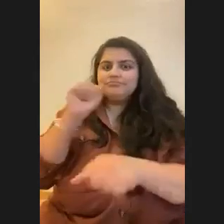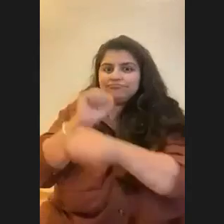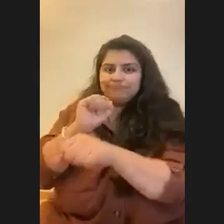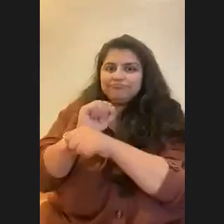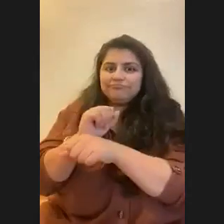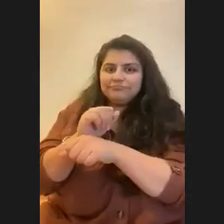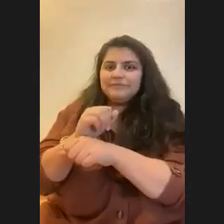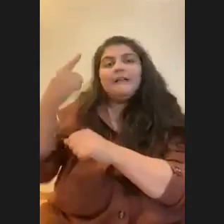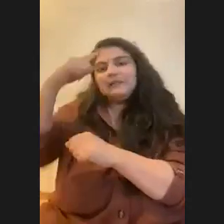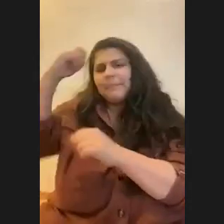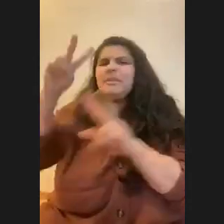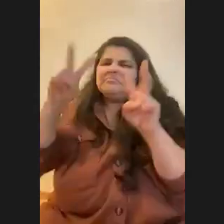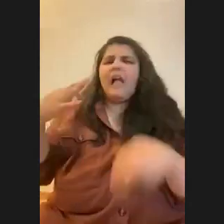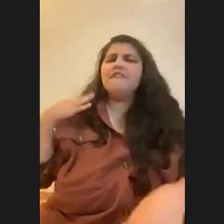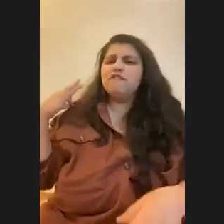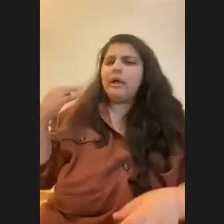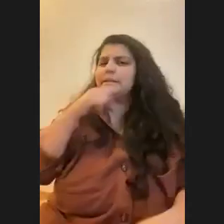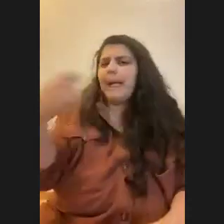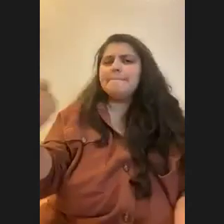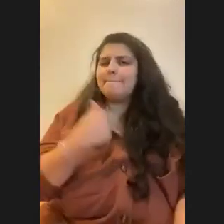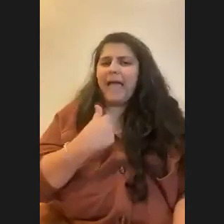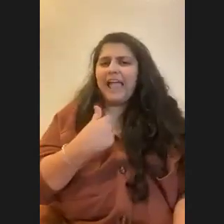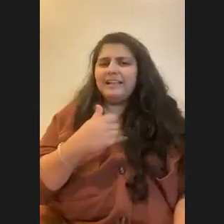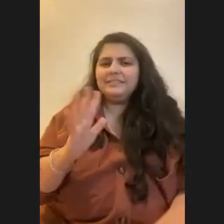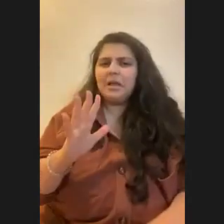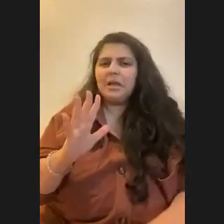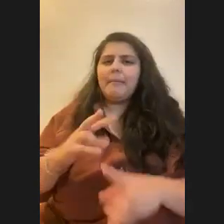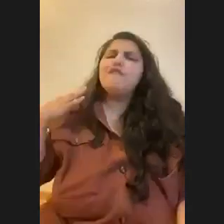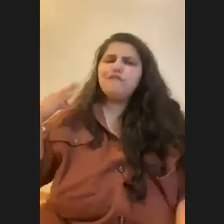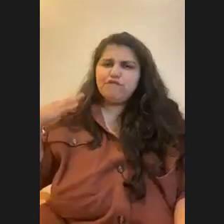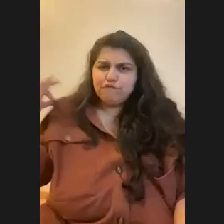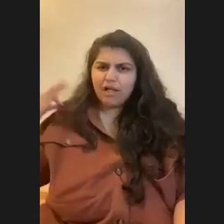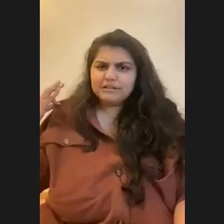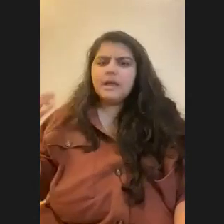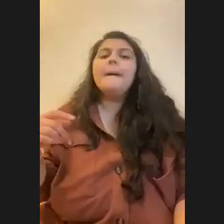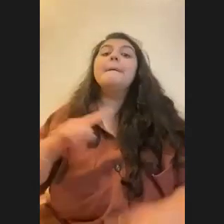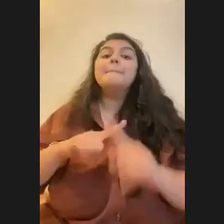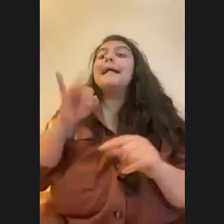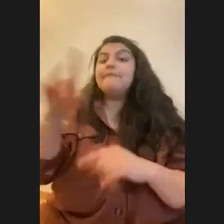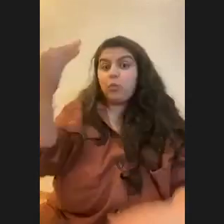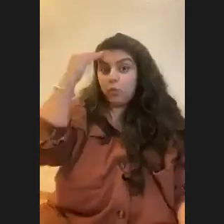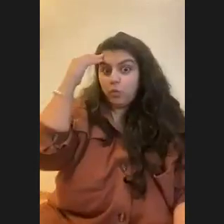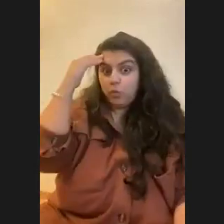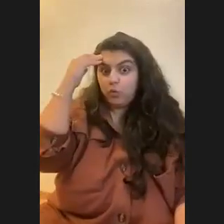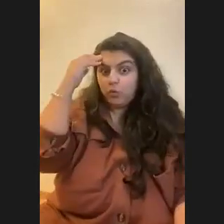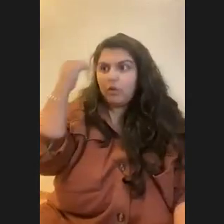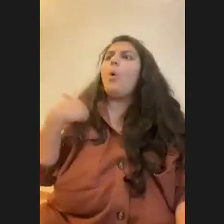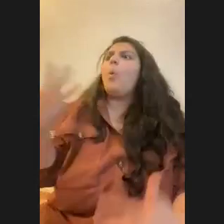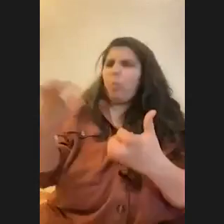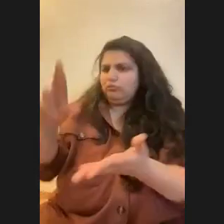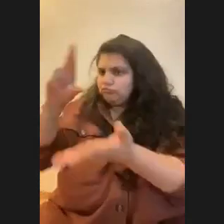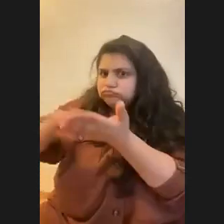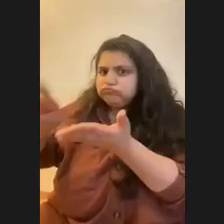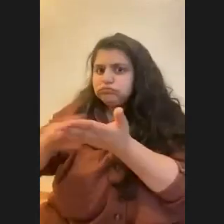summer as a volunteer, it was not paid. It was volunteer. So I'd say, if you know, from the start that you want to do research, cause I